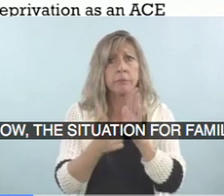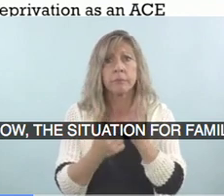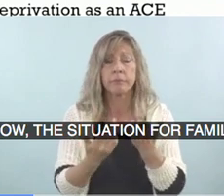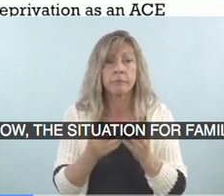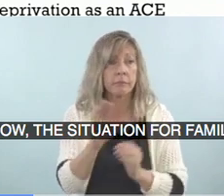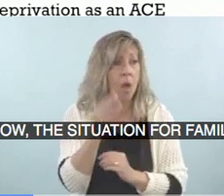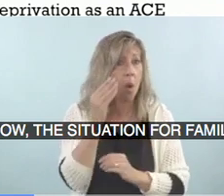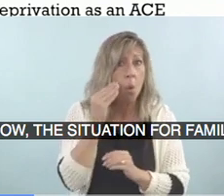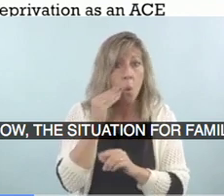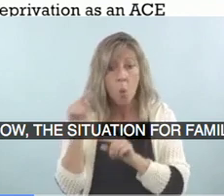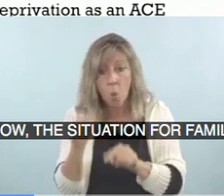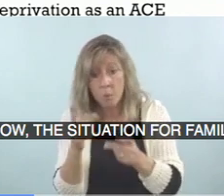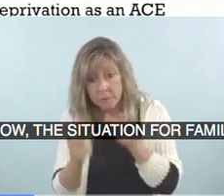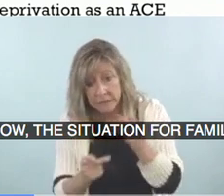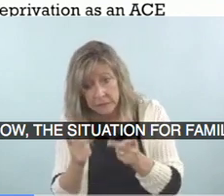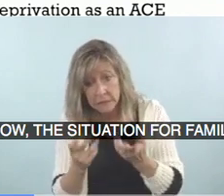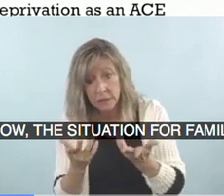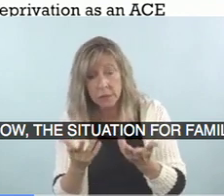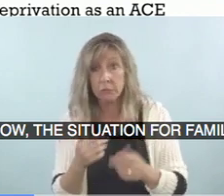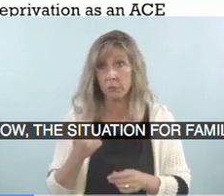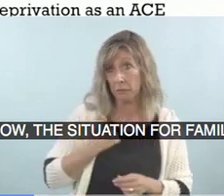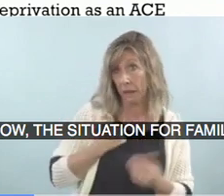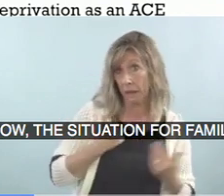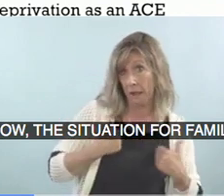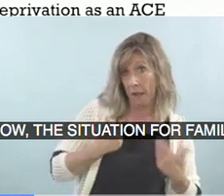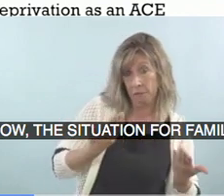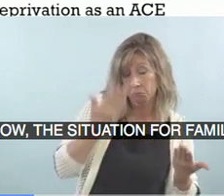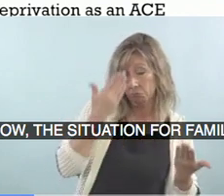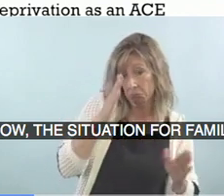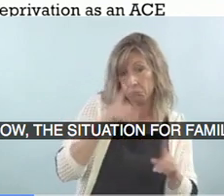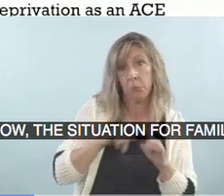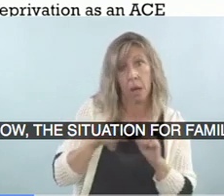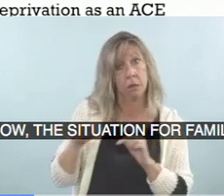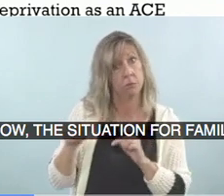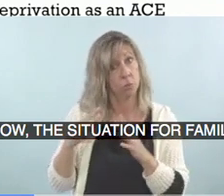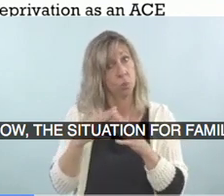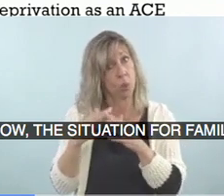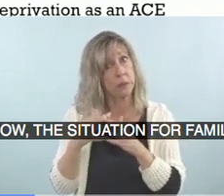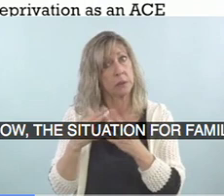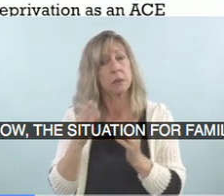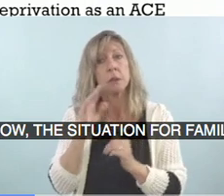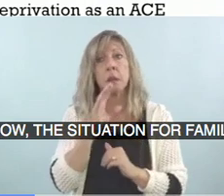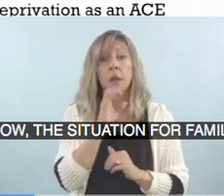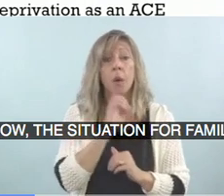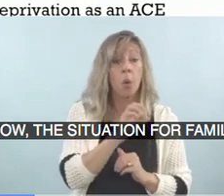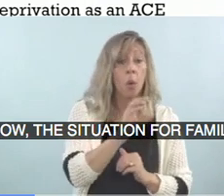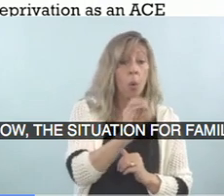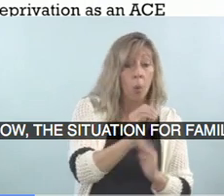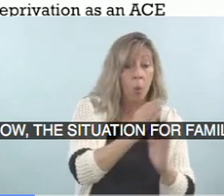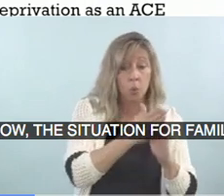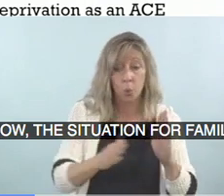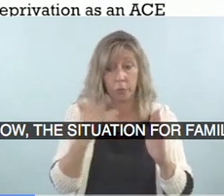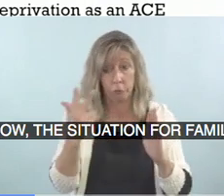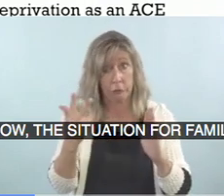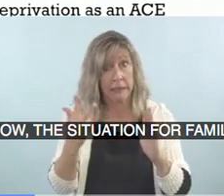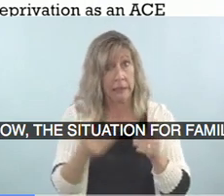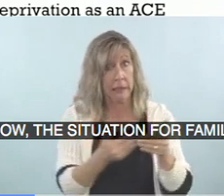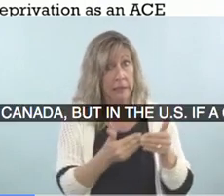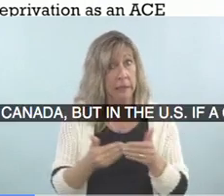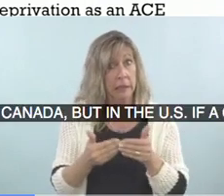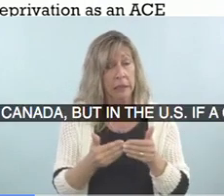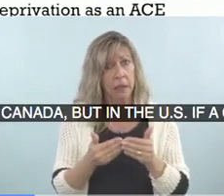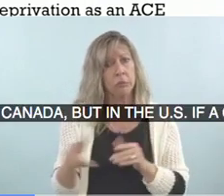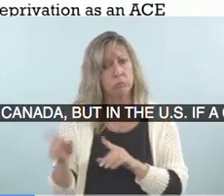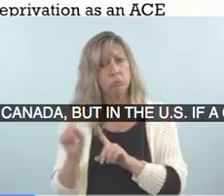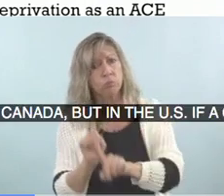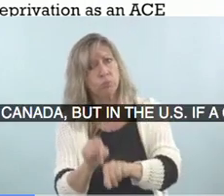visits. I don't know if they do this in Canada, but in the U S when a child is zero to three, they do home visits, but those really could be